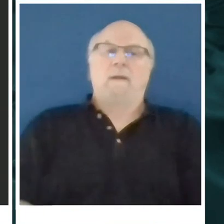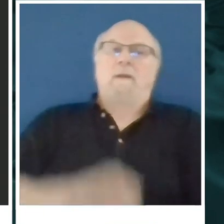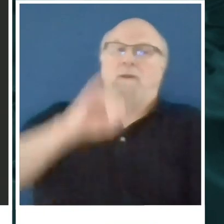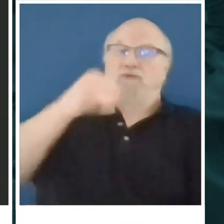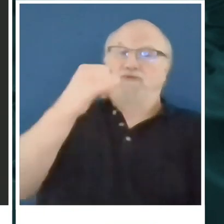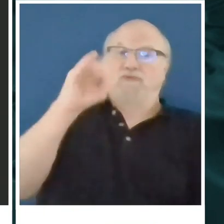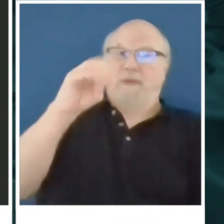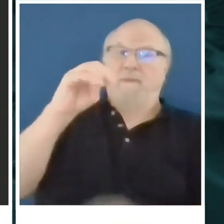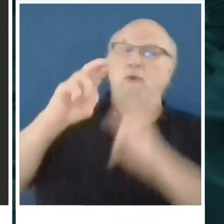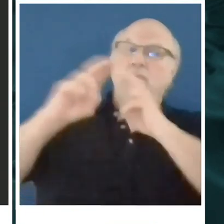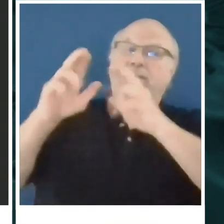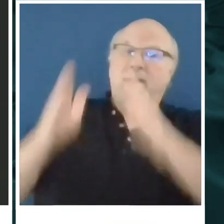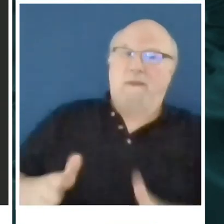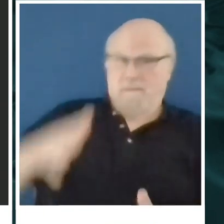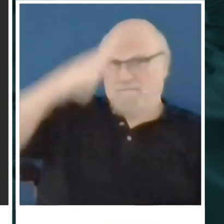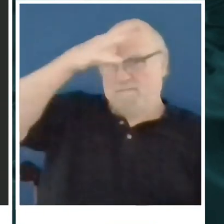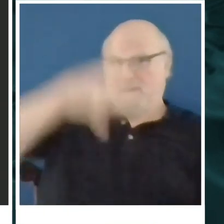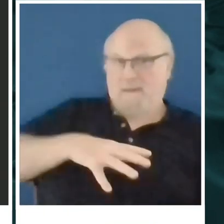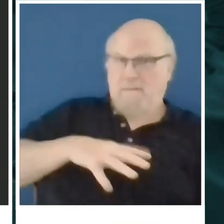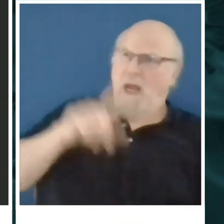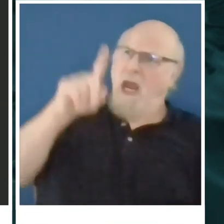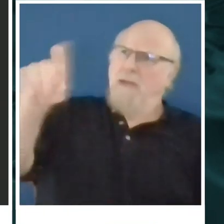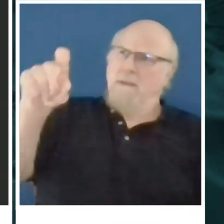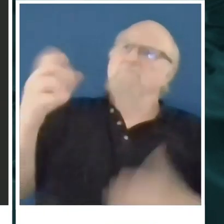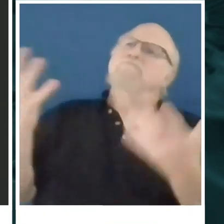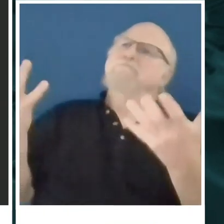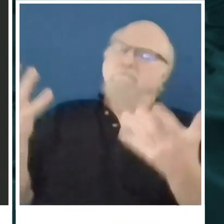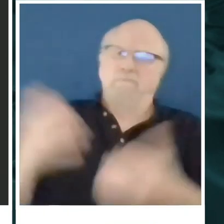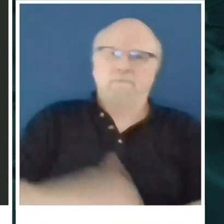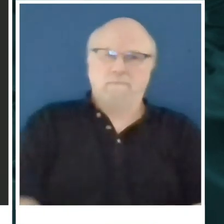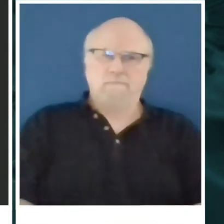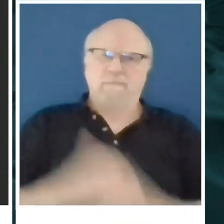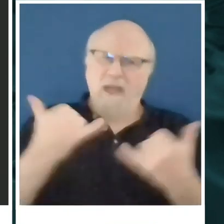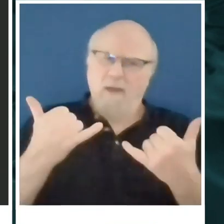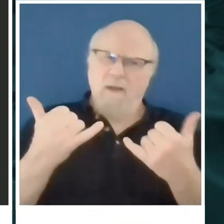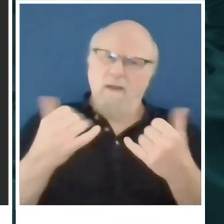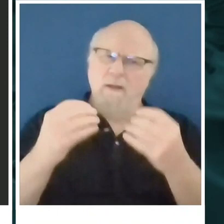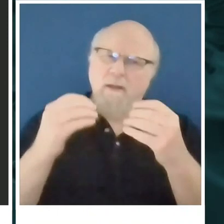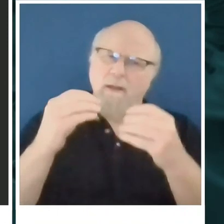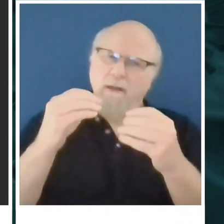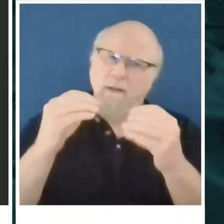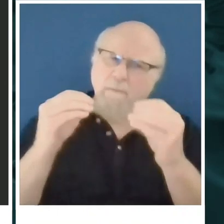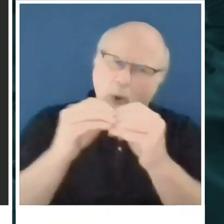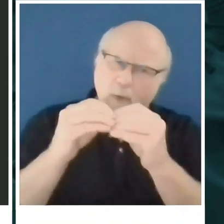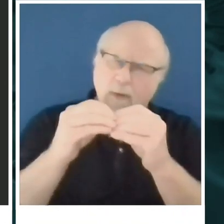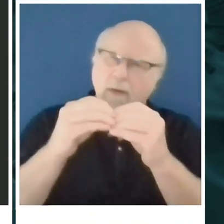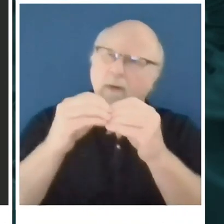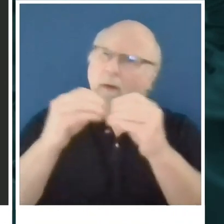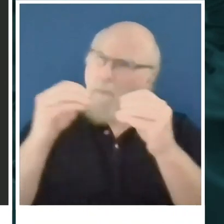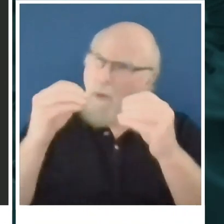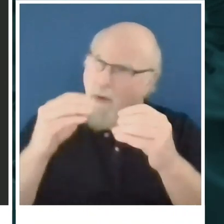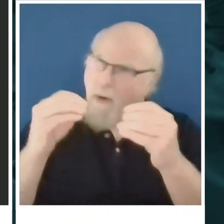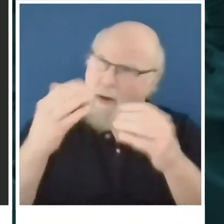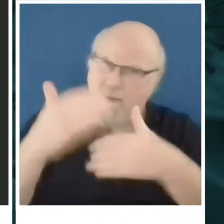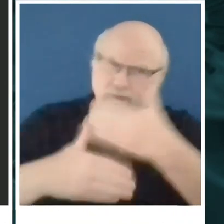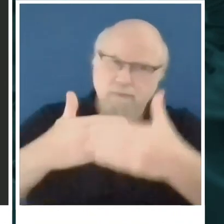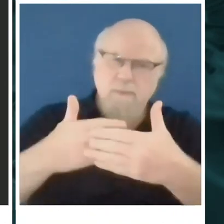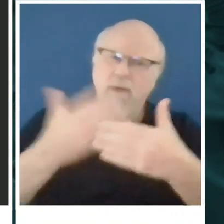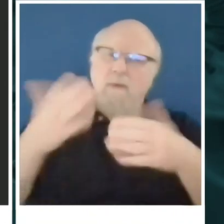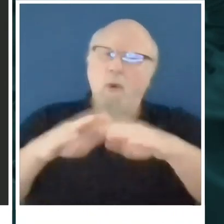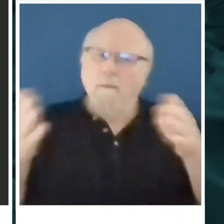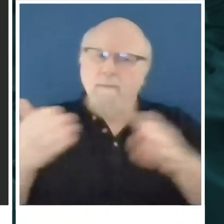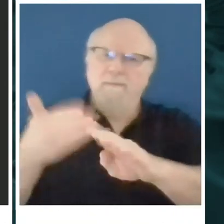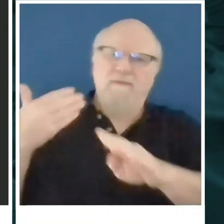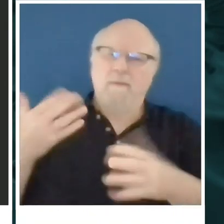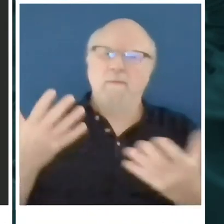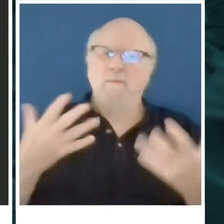that we have more work to be done before you can reopen. But I'm just wondering your reaction to what happened in Georgia about them already